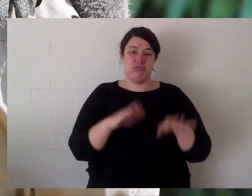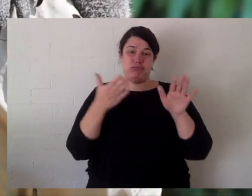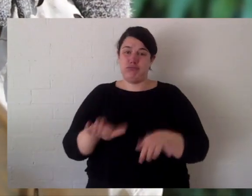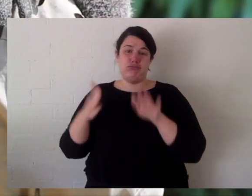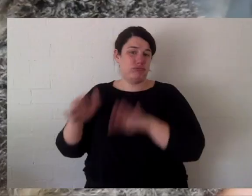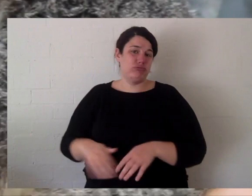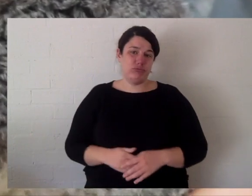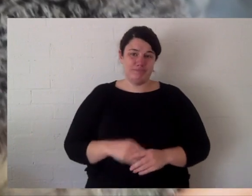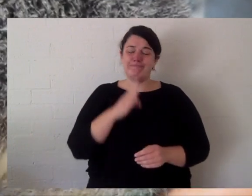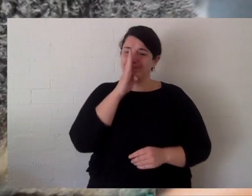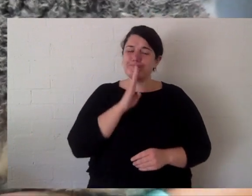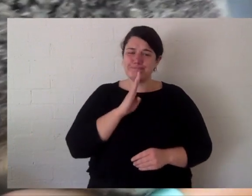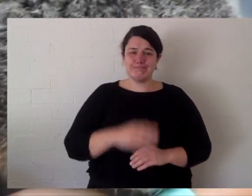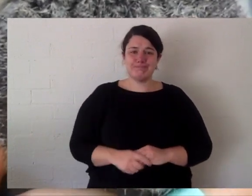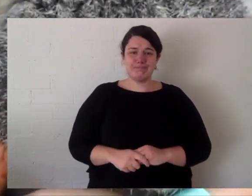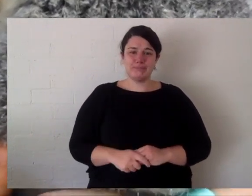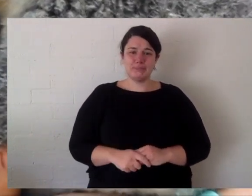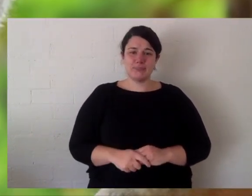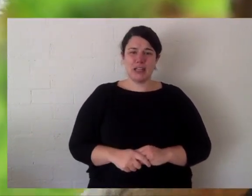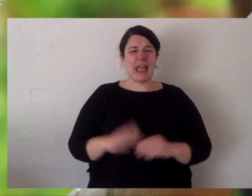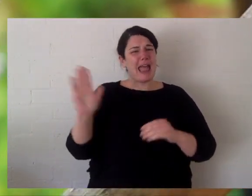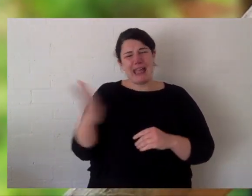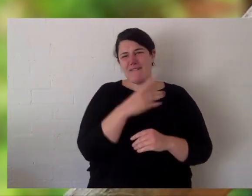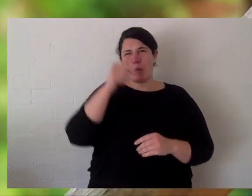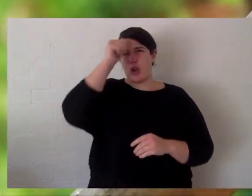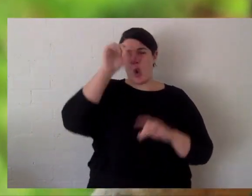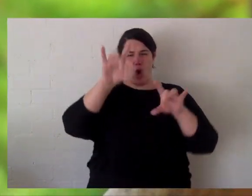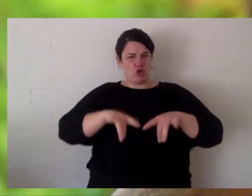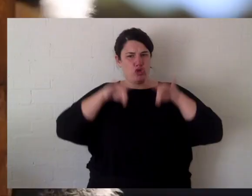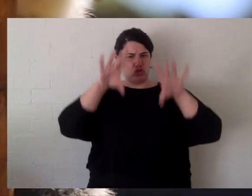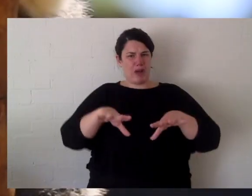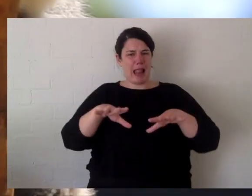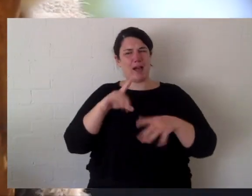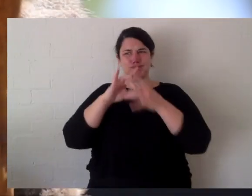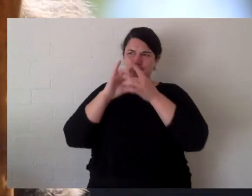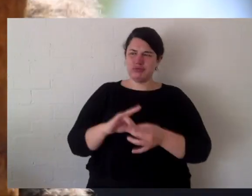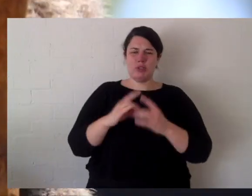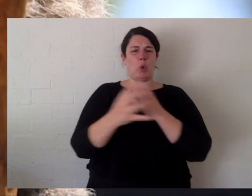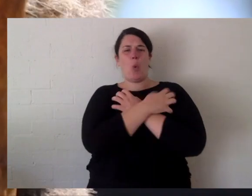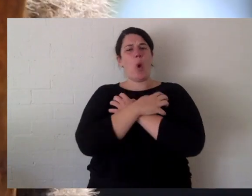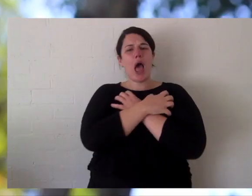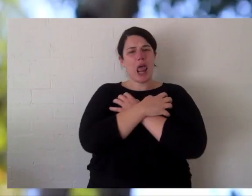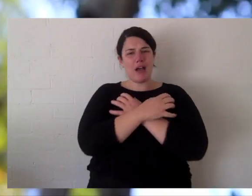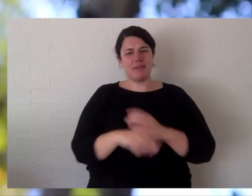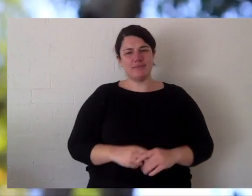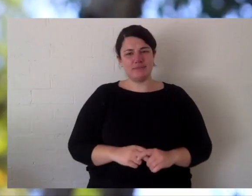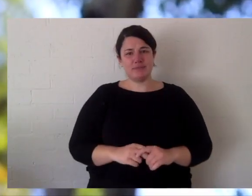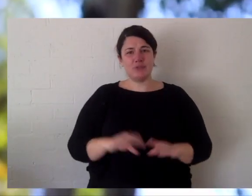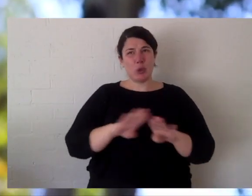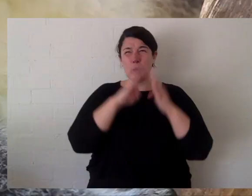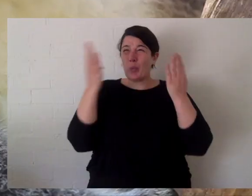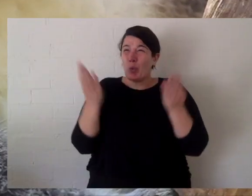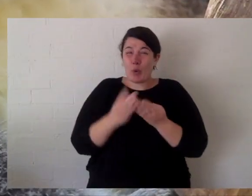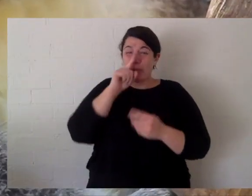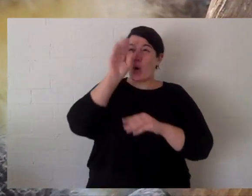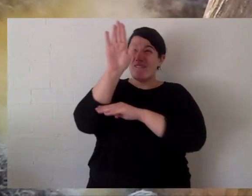Koalas are one of Australia's most iconic species. They have cultural significance, national significance, and the world